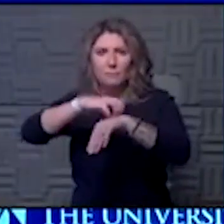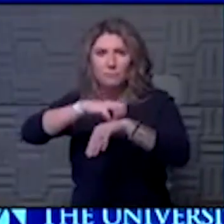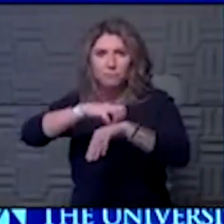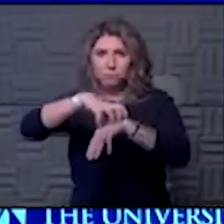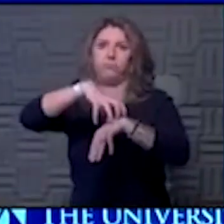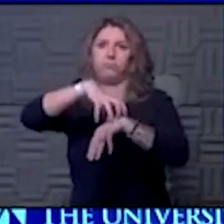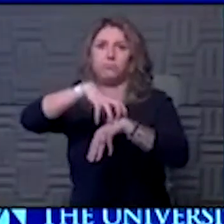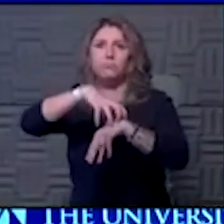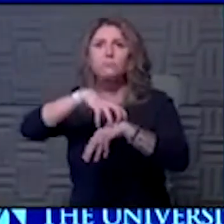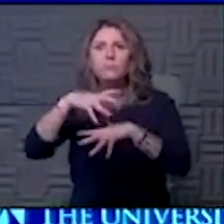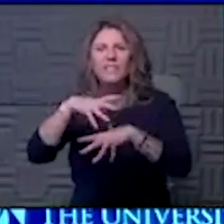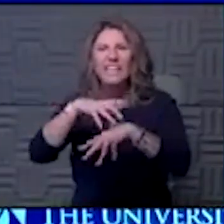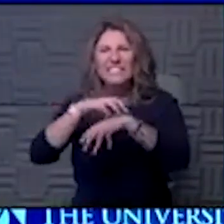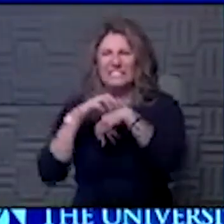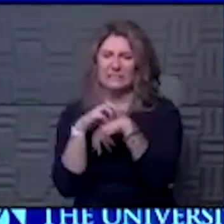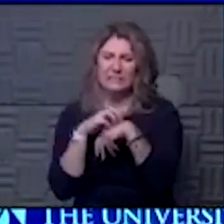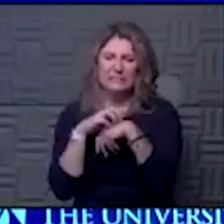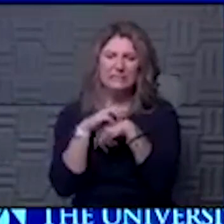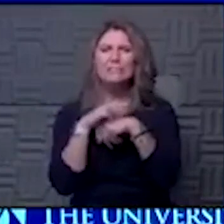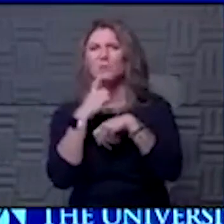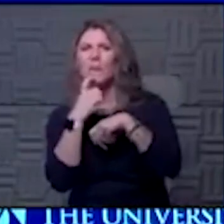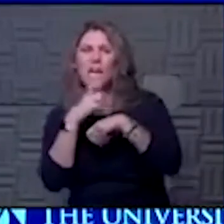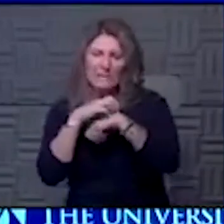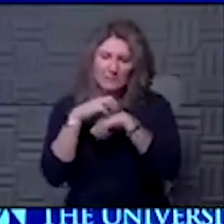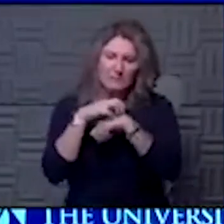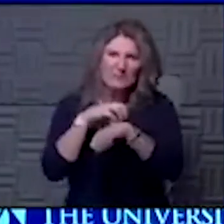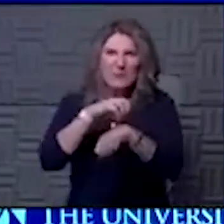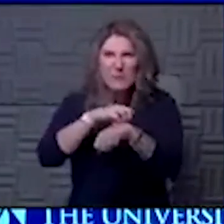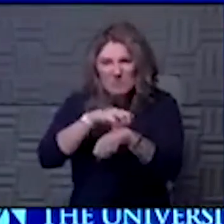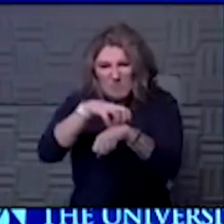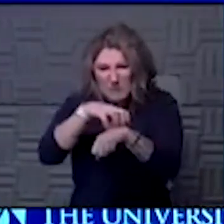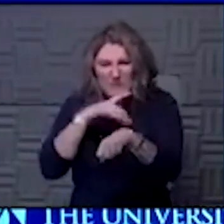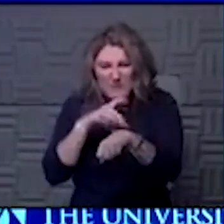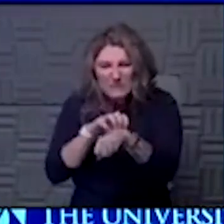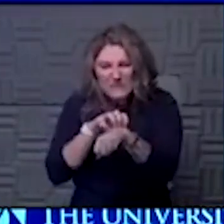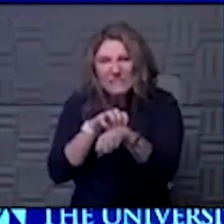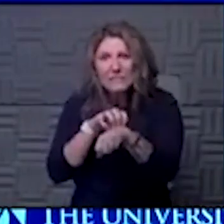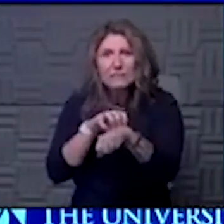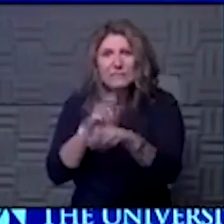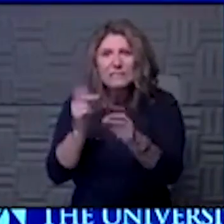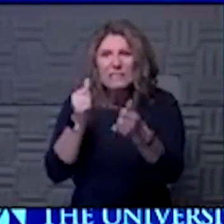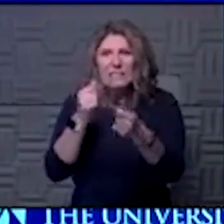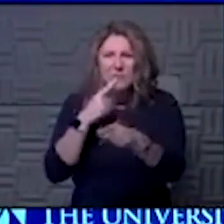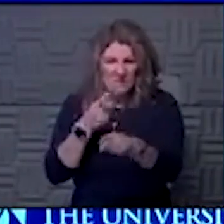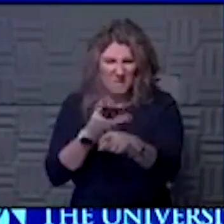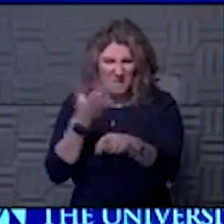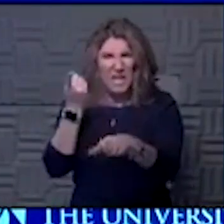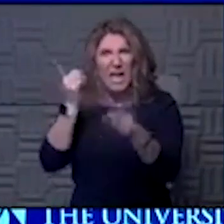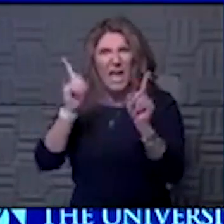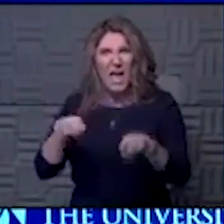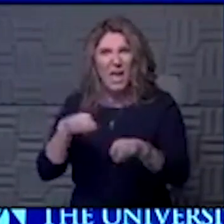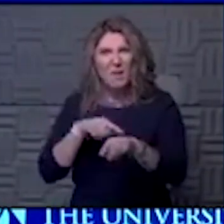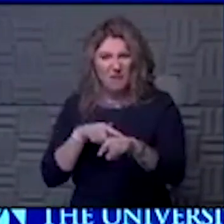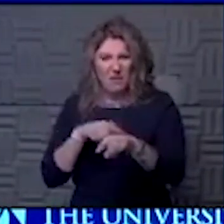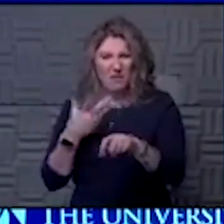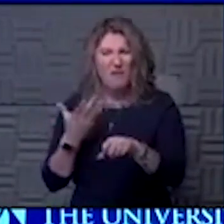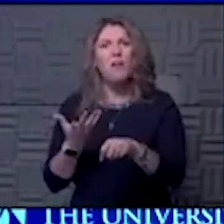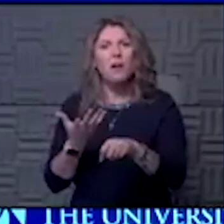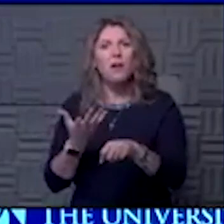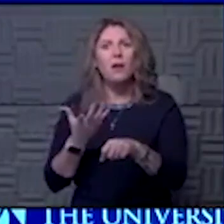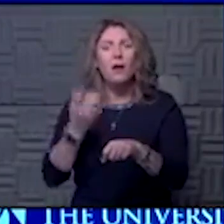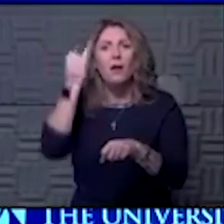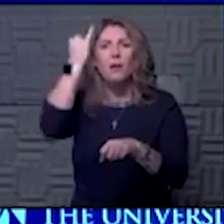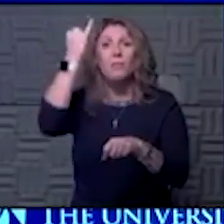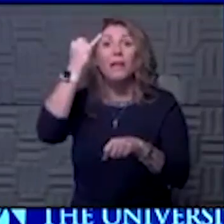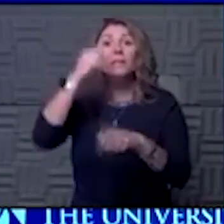and things were right, and you had itches, and it turns red, you get a big welt there, and all of a sudden, you're like, yeah, what the heck happened to me? Imagine that